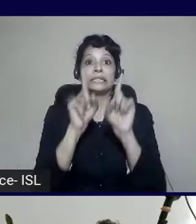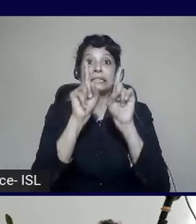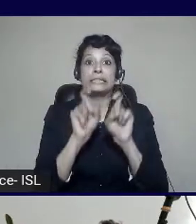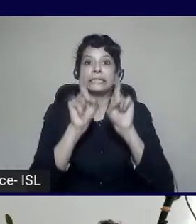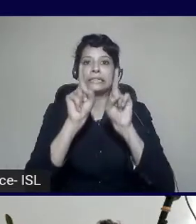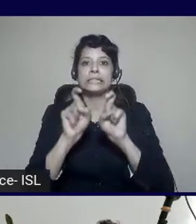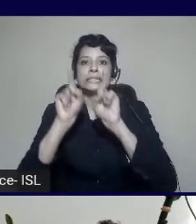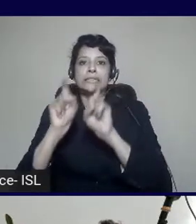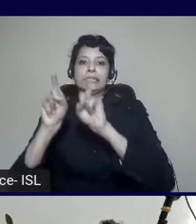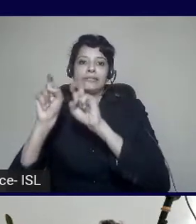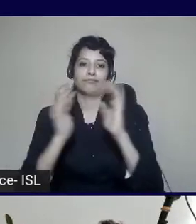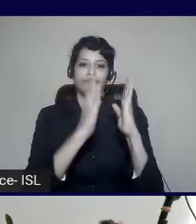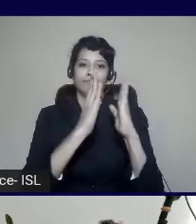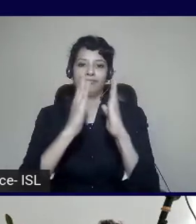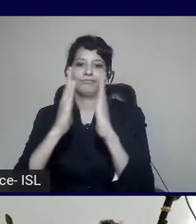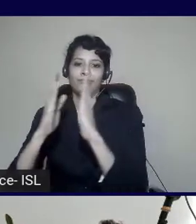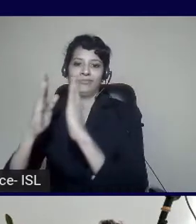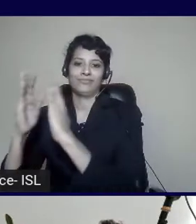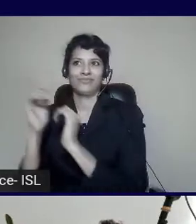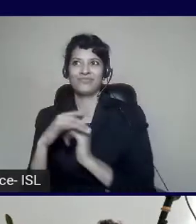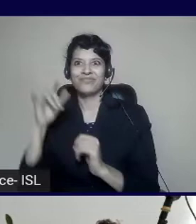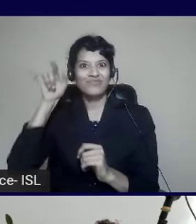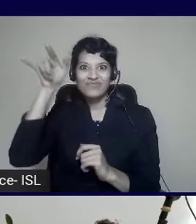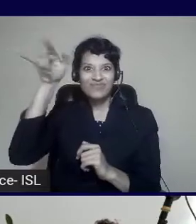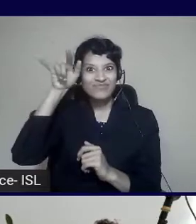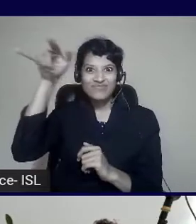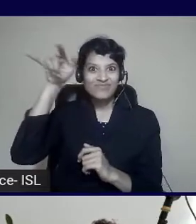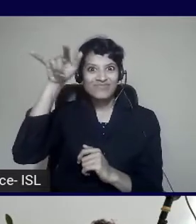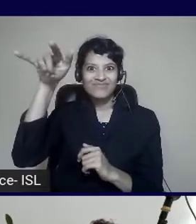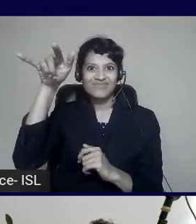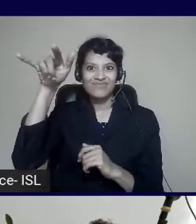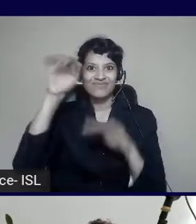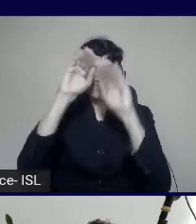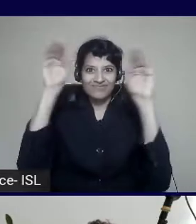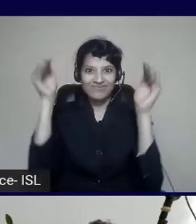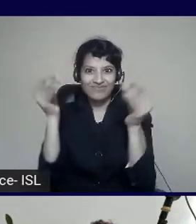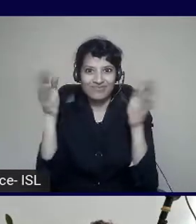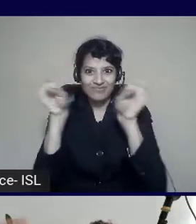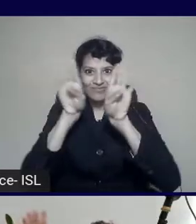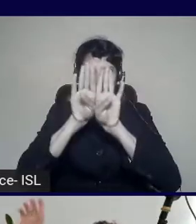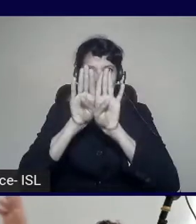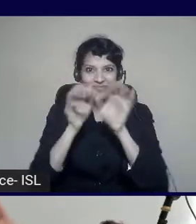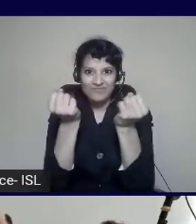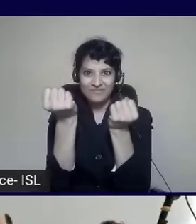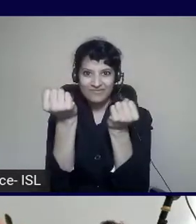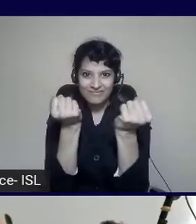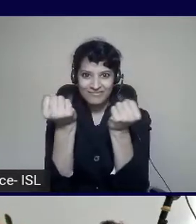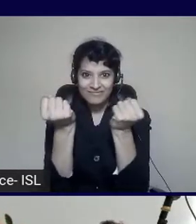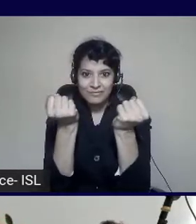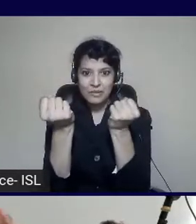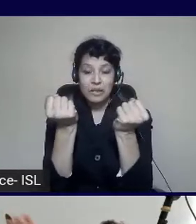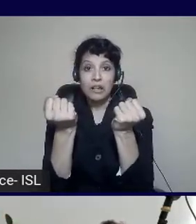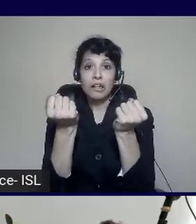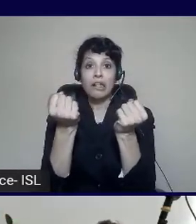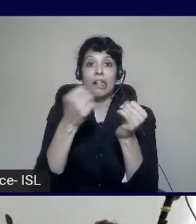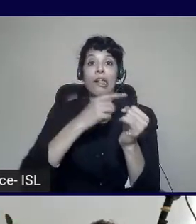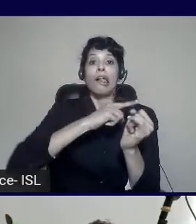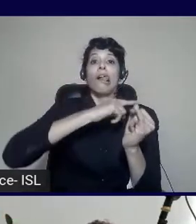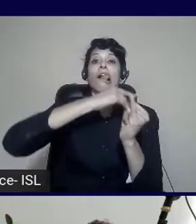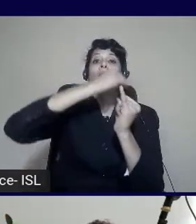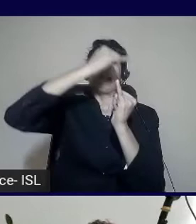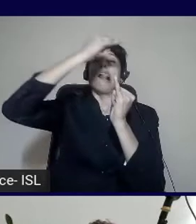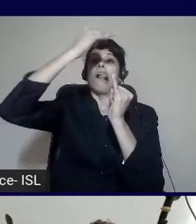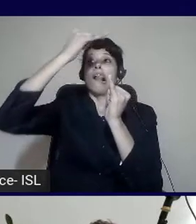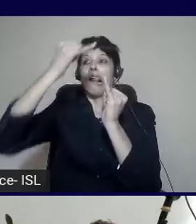back to that airline example that I gave you that says rather than a large investment right at the end, have small